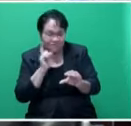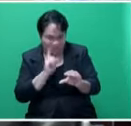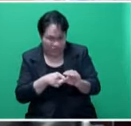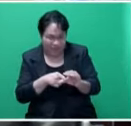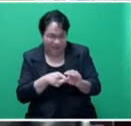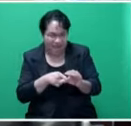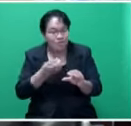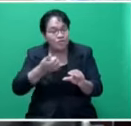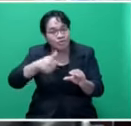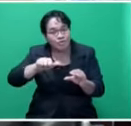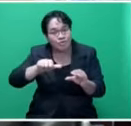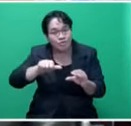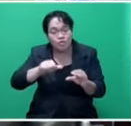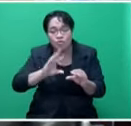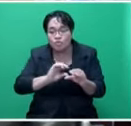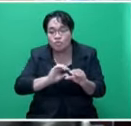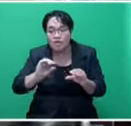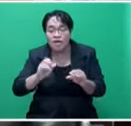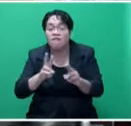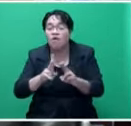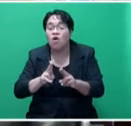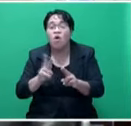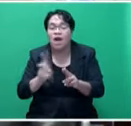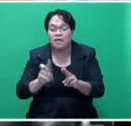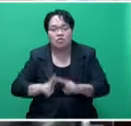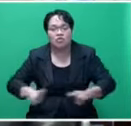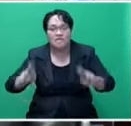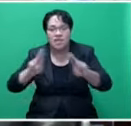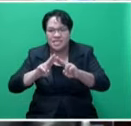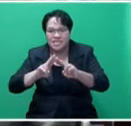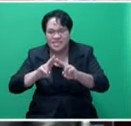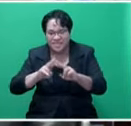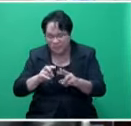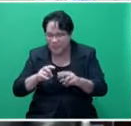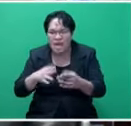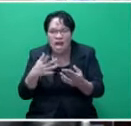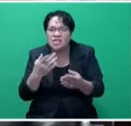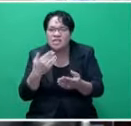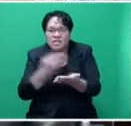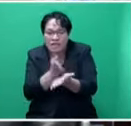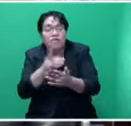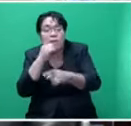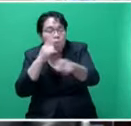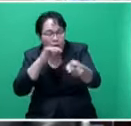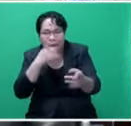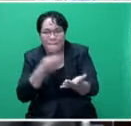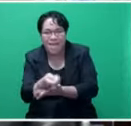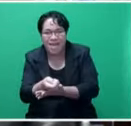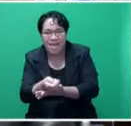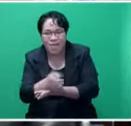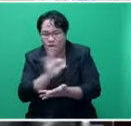applied to give universal services to those people who are not connected. Now,